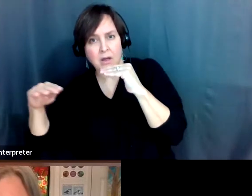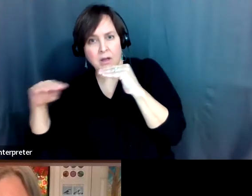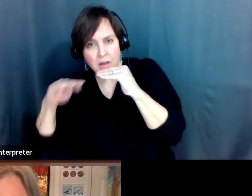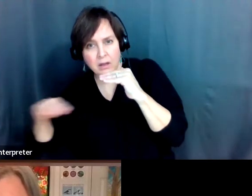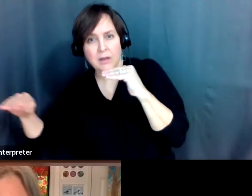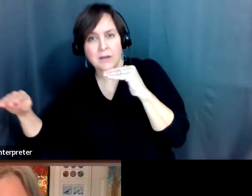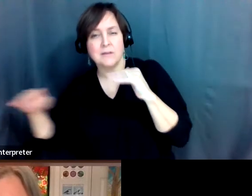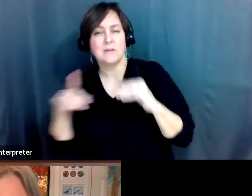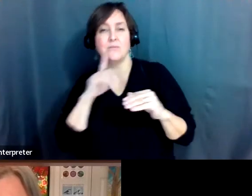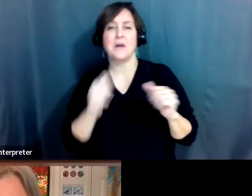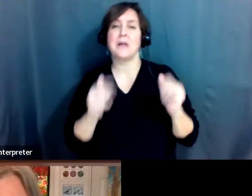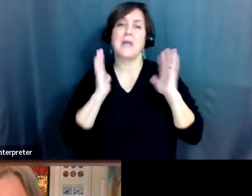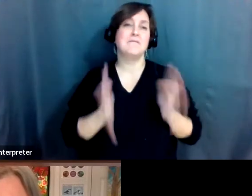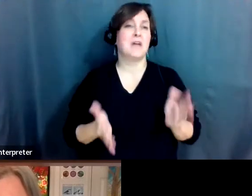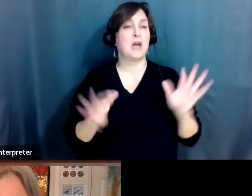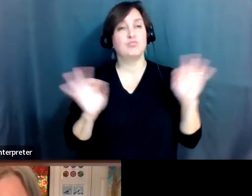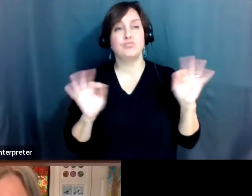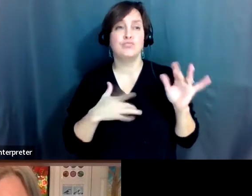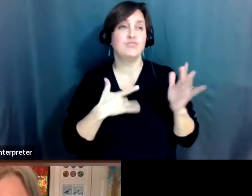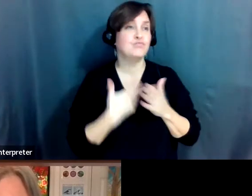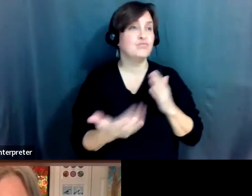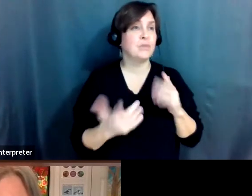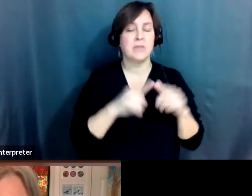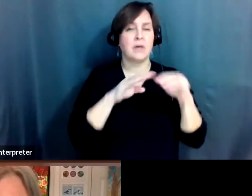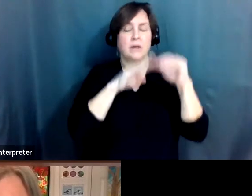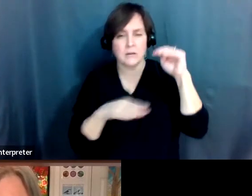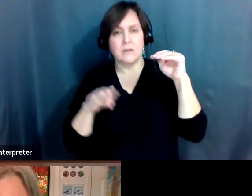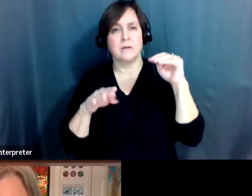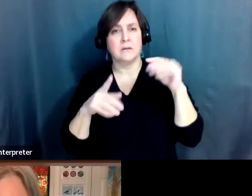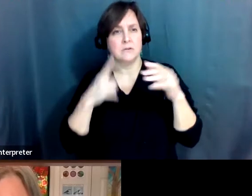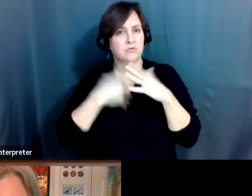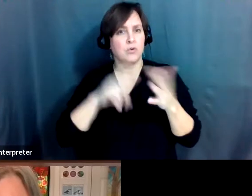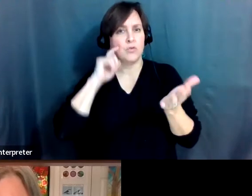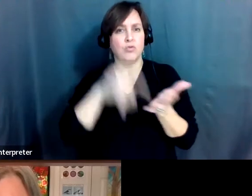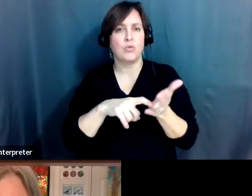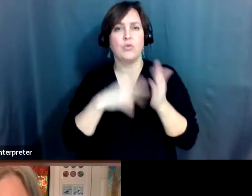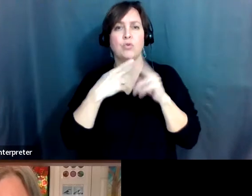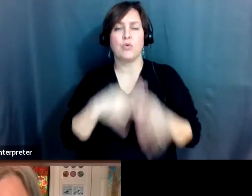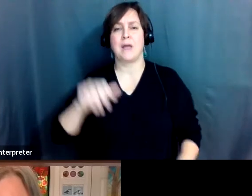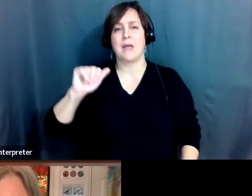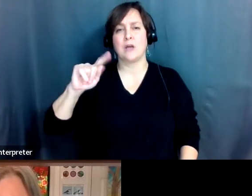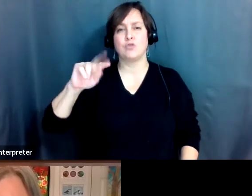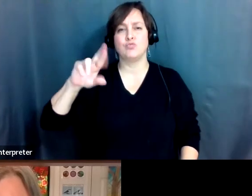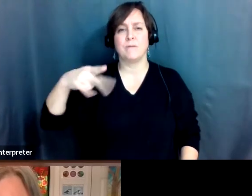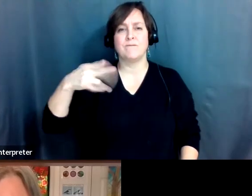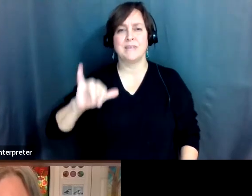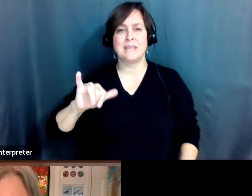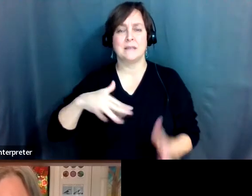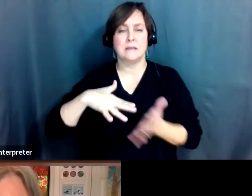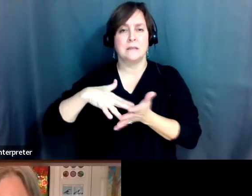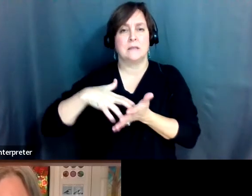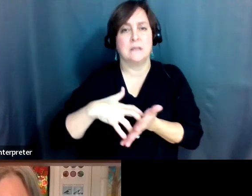be fine for quite a while. And then all of a sudden you start going into a period of atrophy and then that can